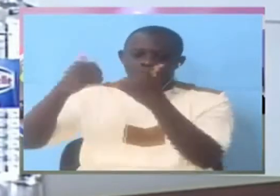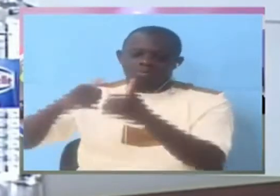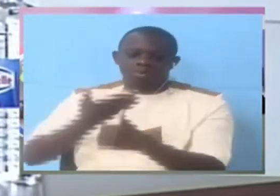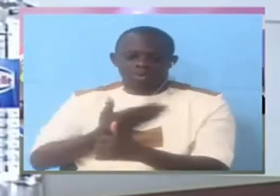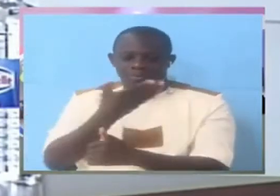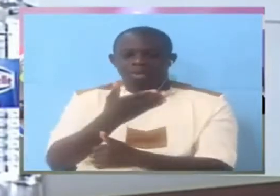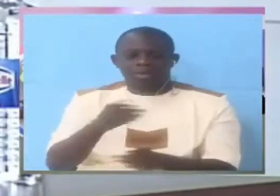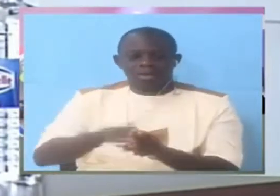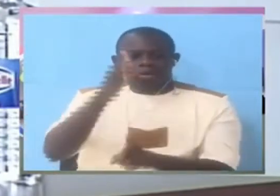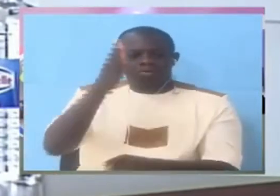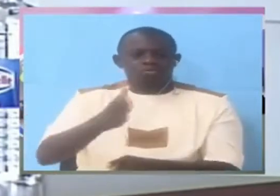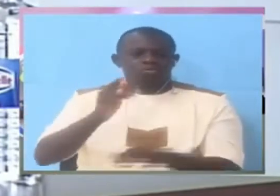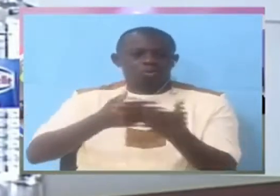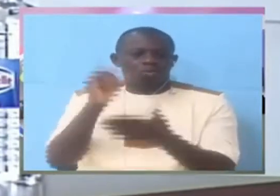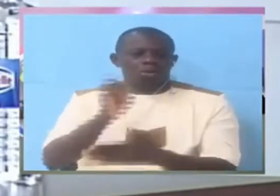True.